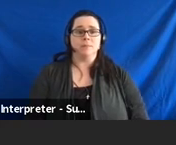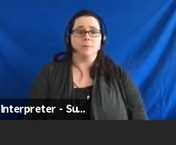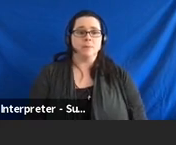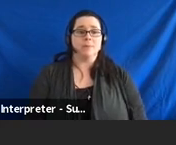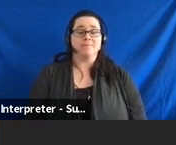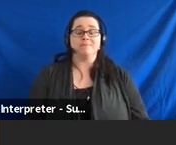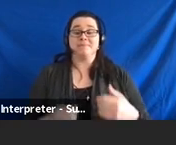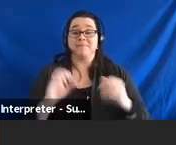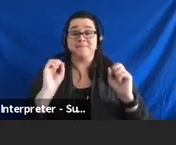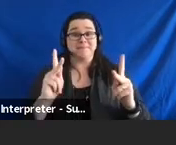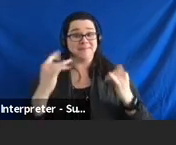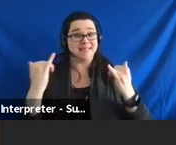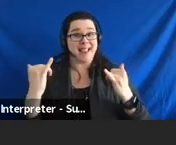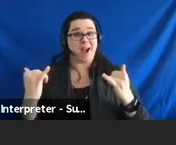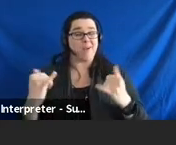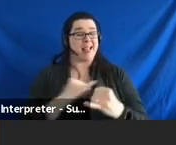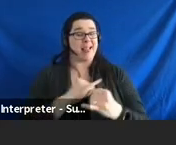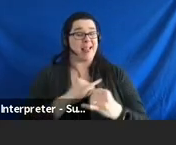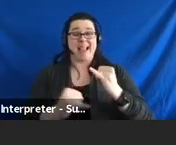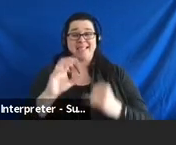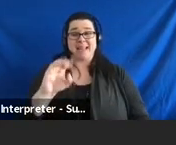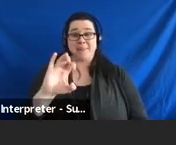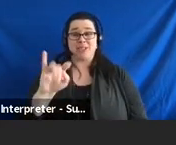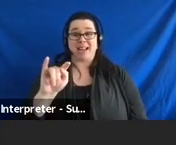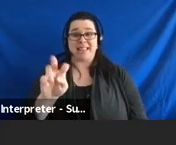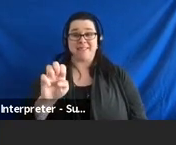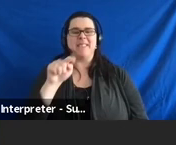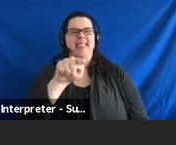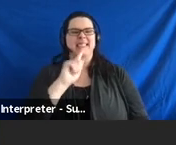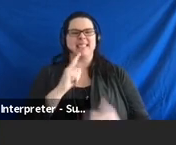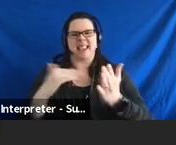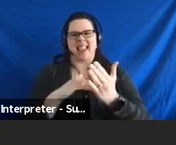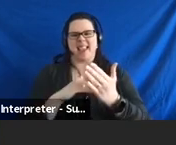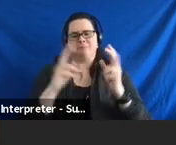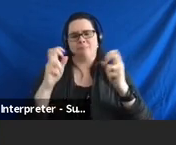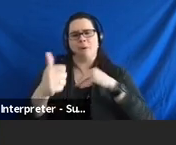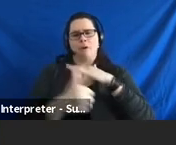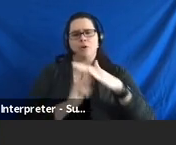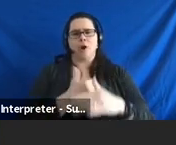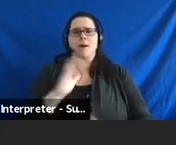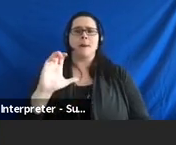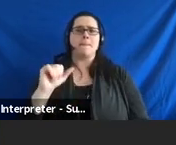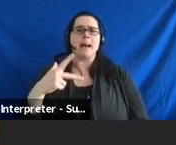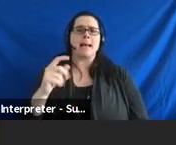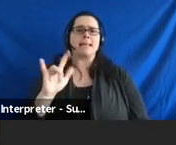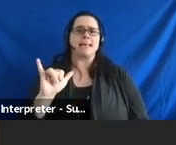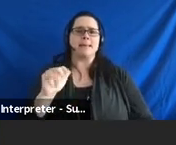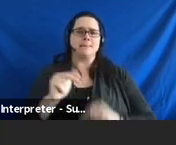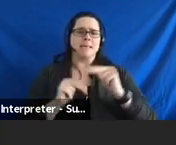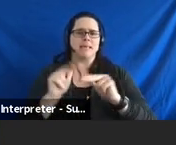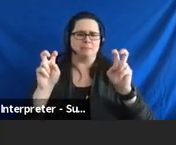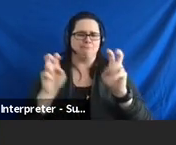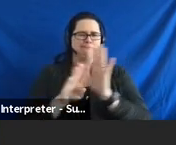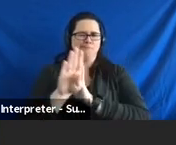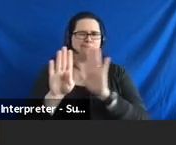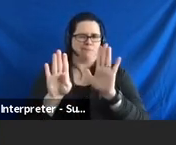All right, folks, we are now on our last objective. And this is, again, under our capacity building goal. This